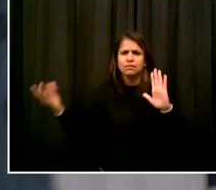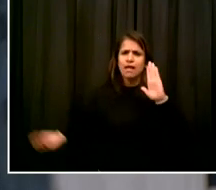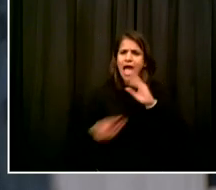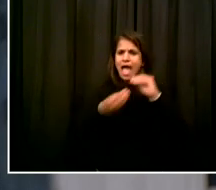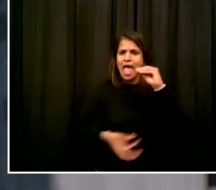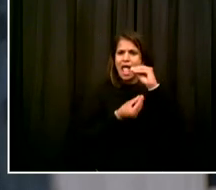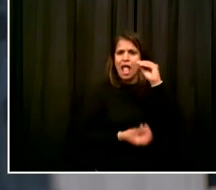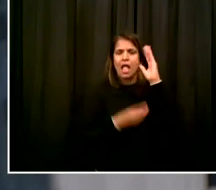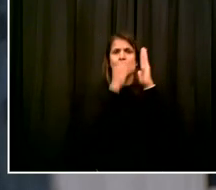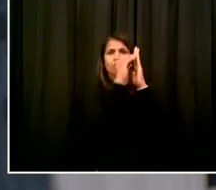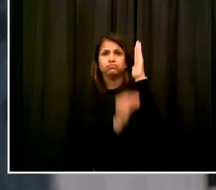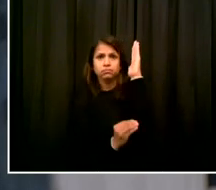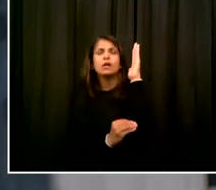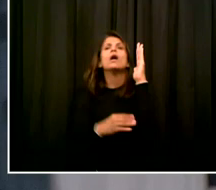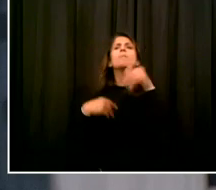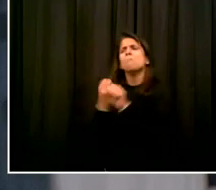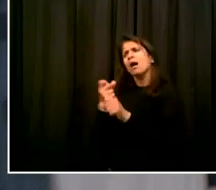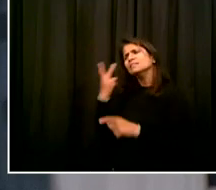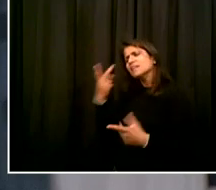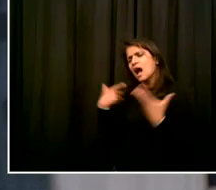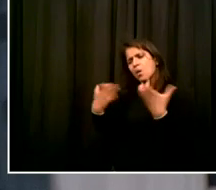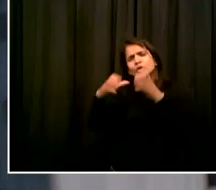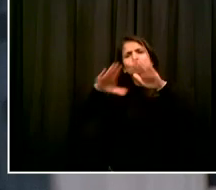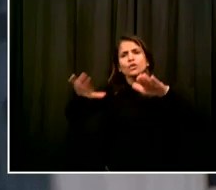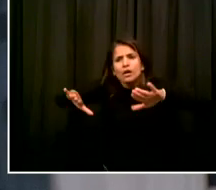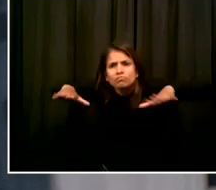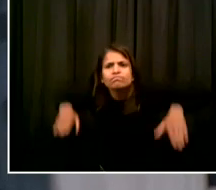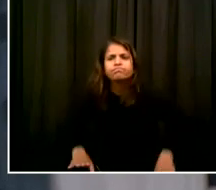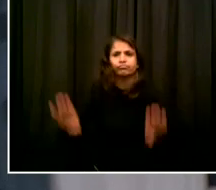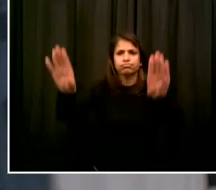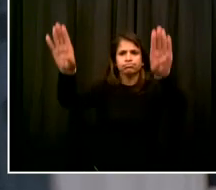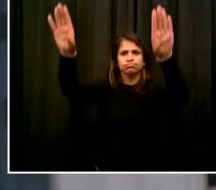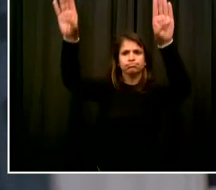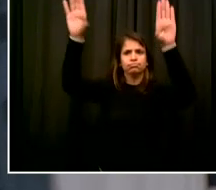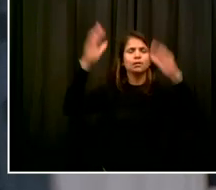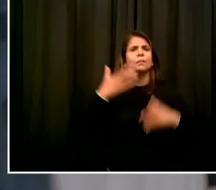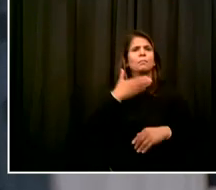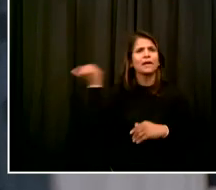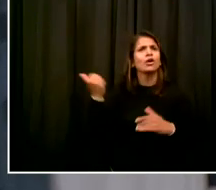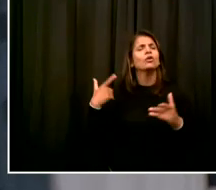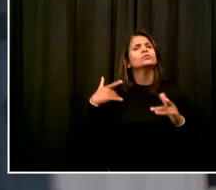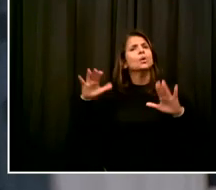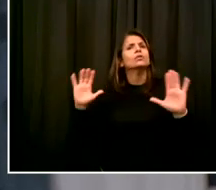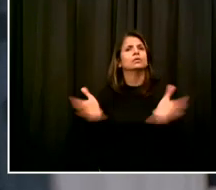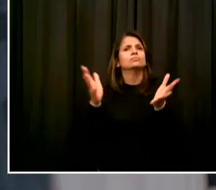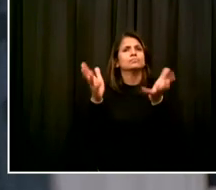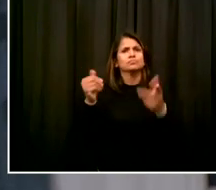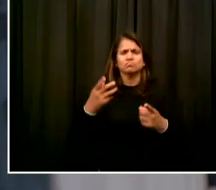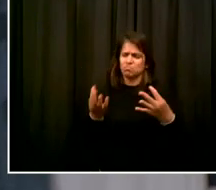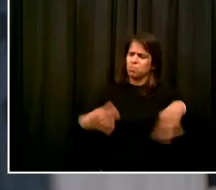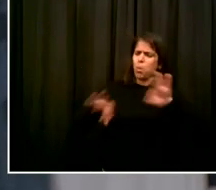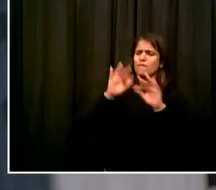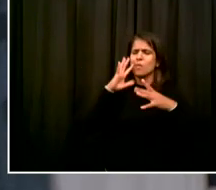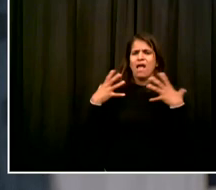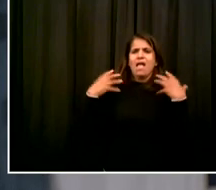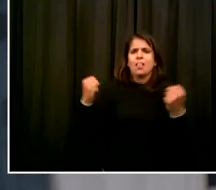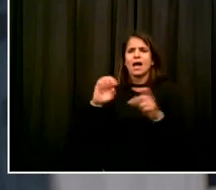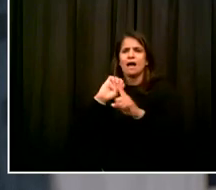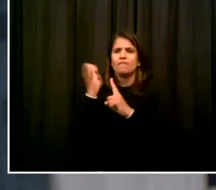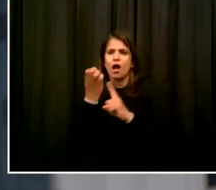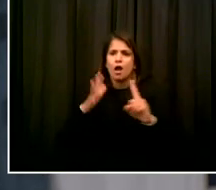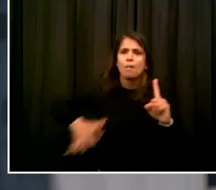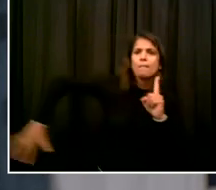conditions to heal. So today we're pleased to announce new ways that we will be providing these vital supports to our students and our staff